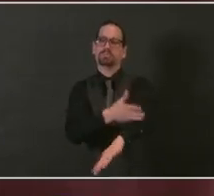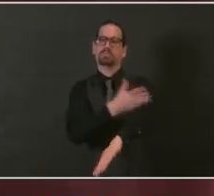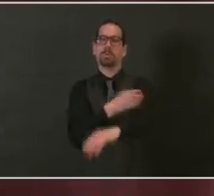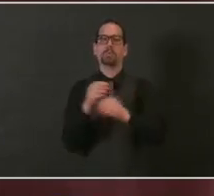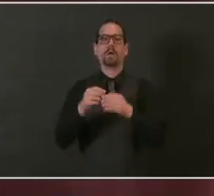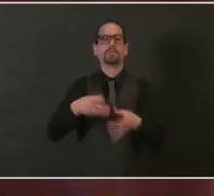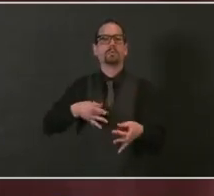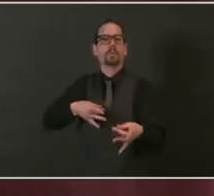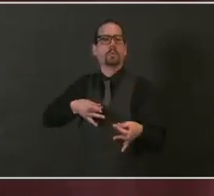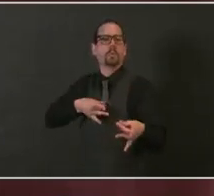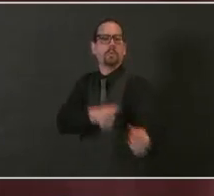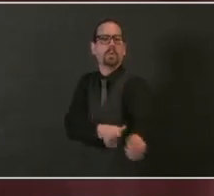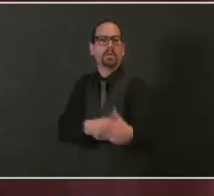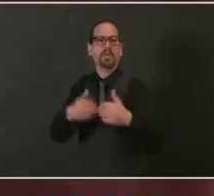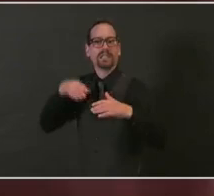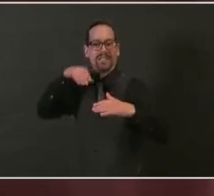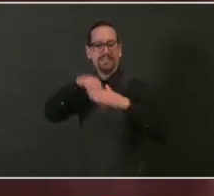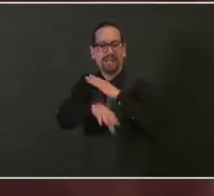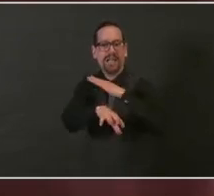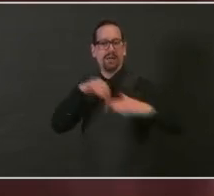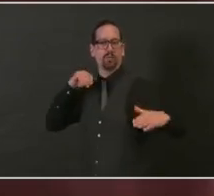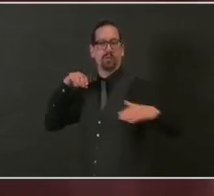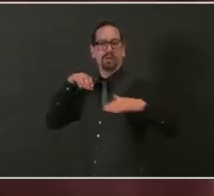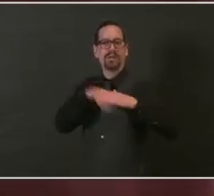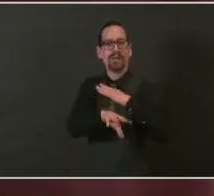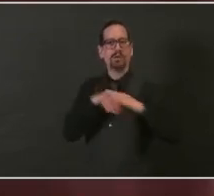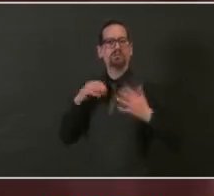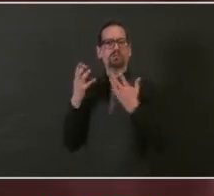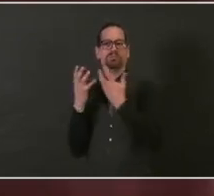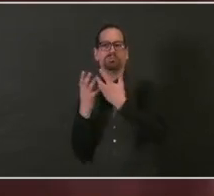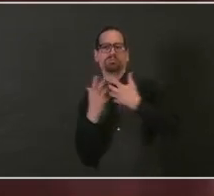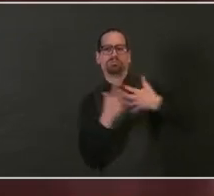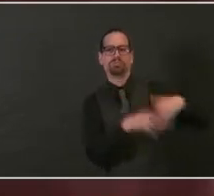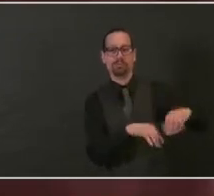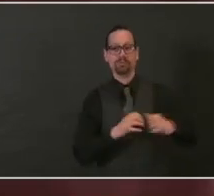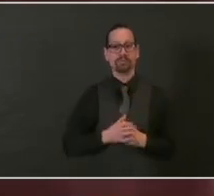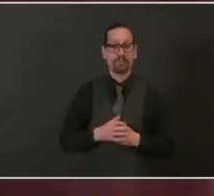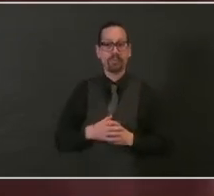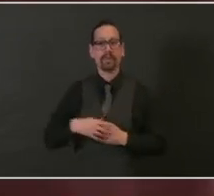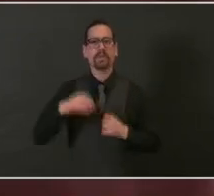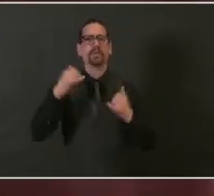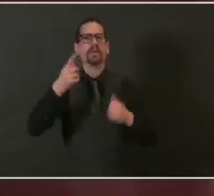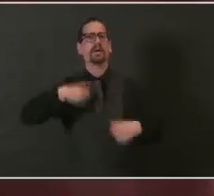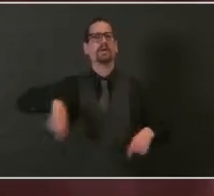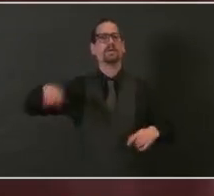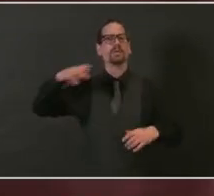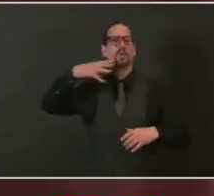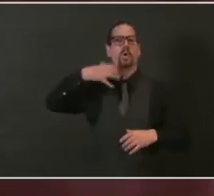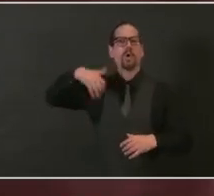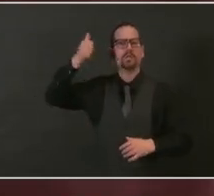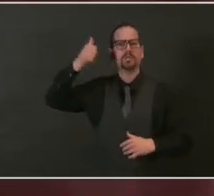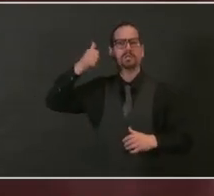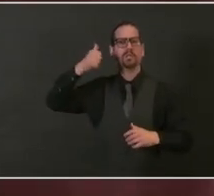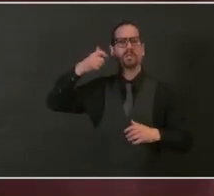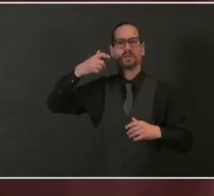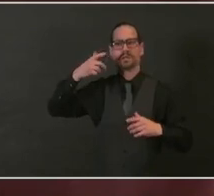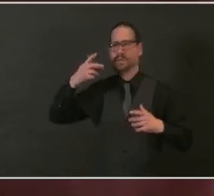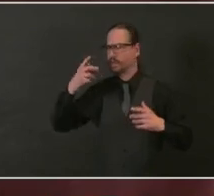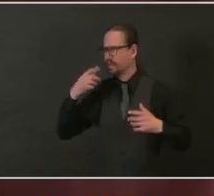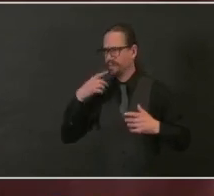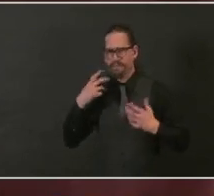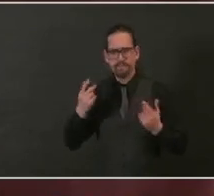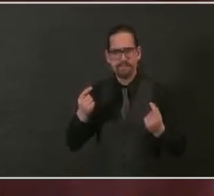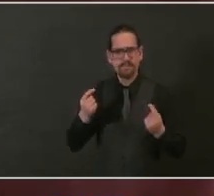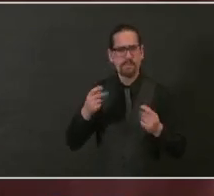who are hearing about these two mass vaccination sites but have not been vaccinated yet, I want to